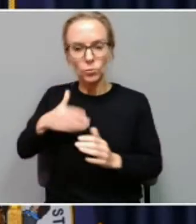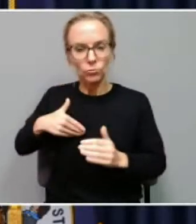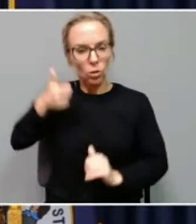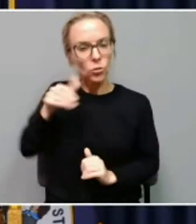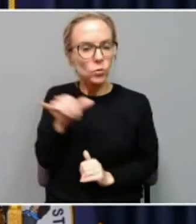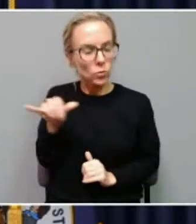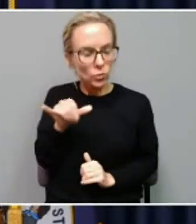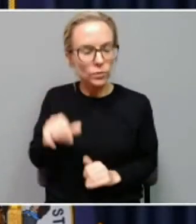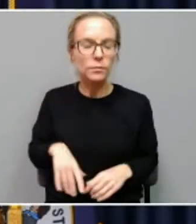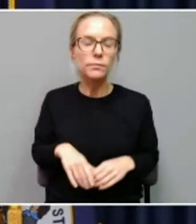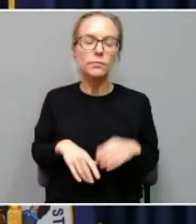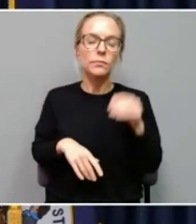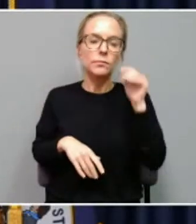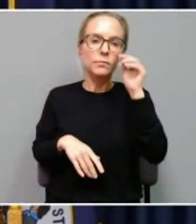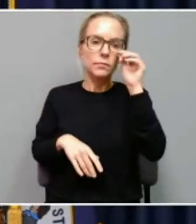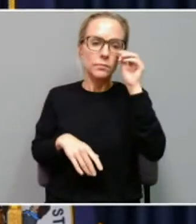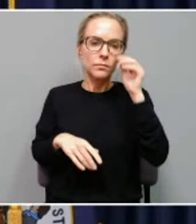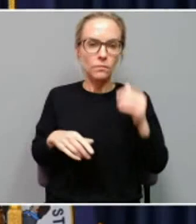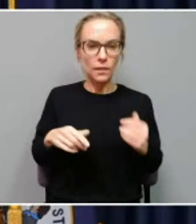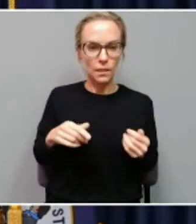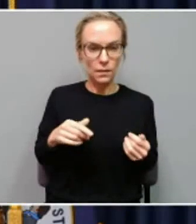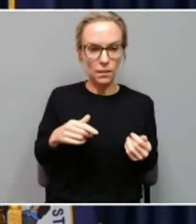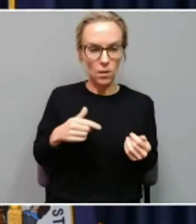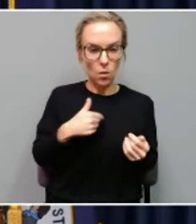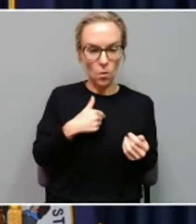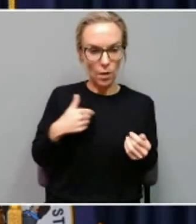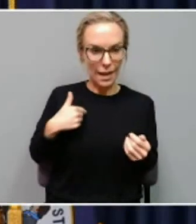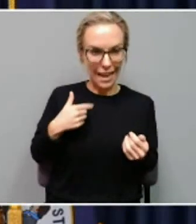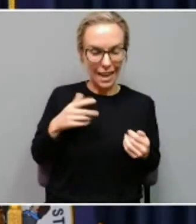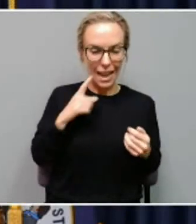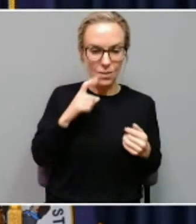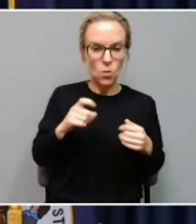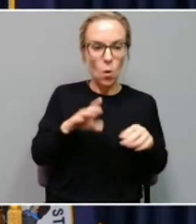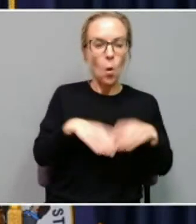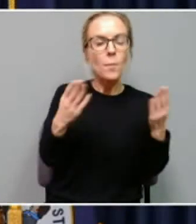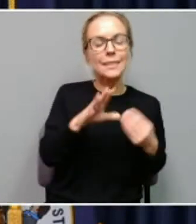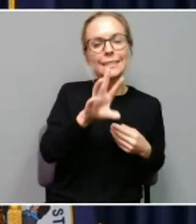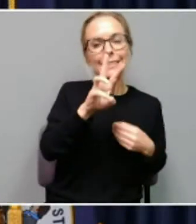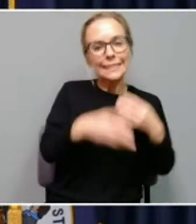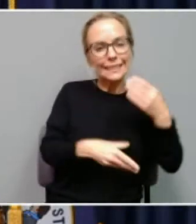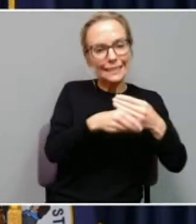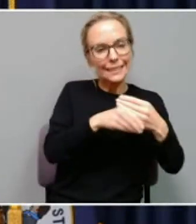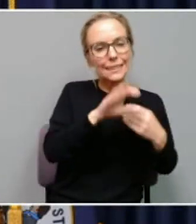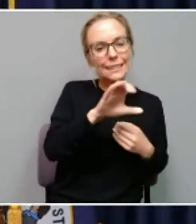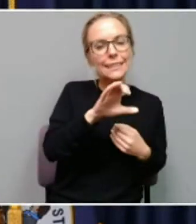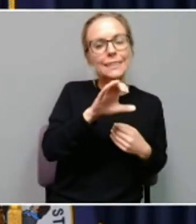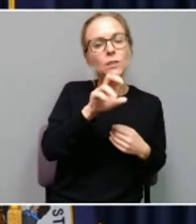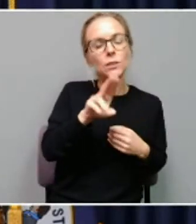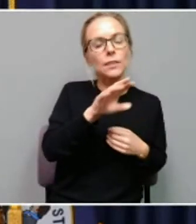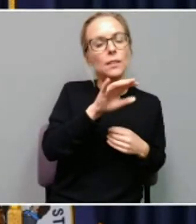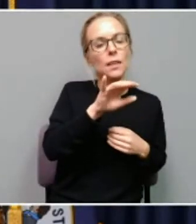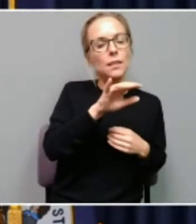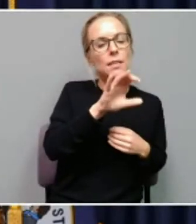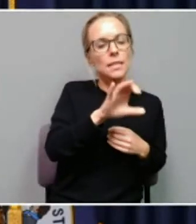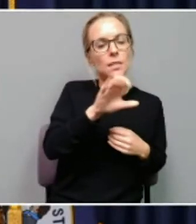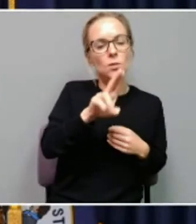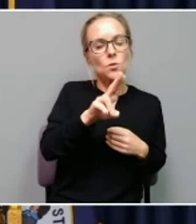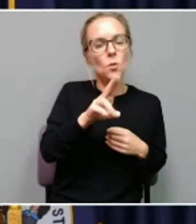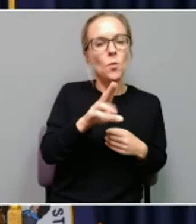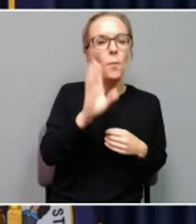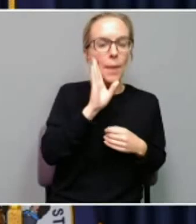We've opened additional six CCU beds to accommodate the patients that are ventilated. And